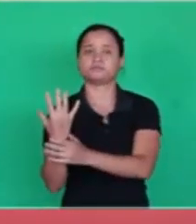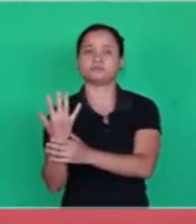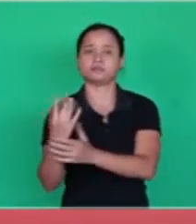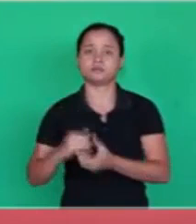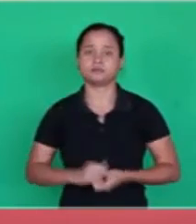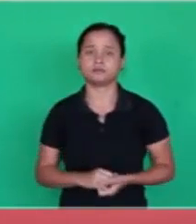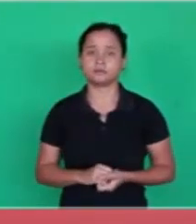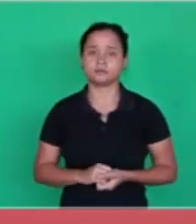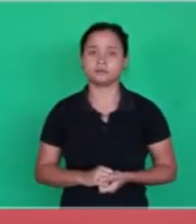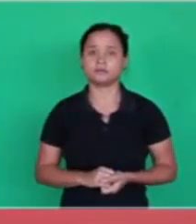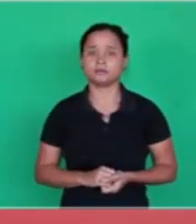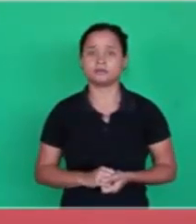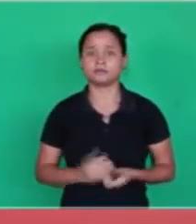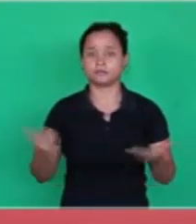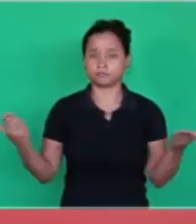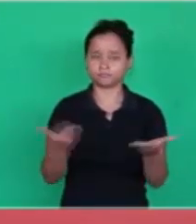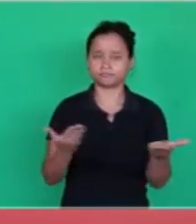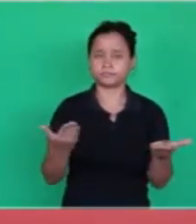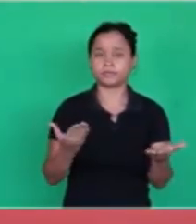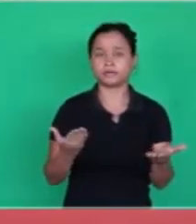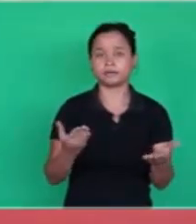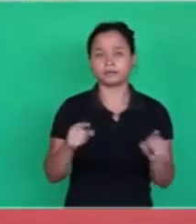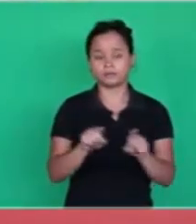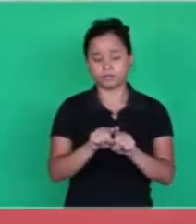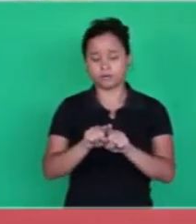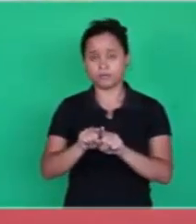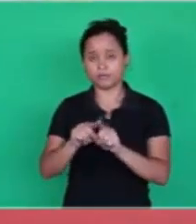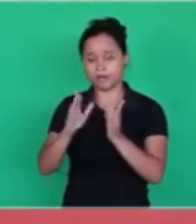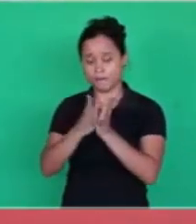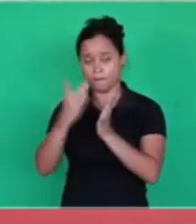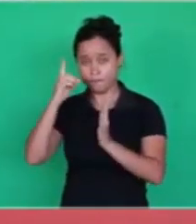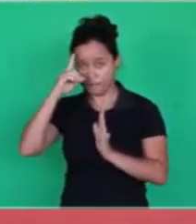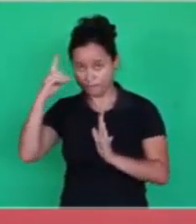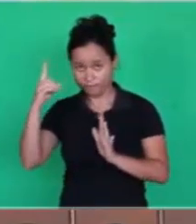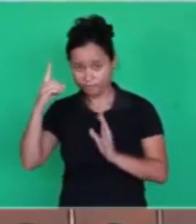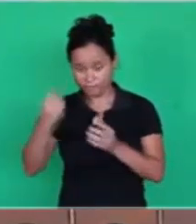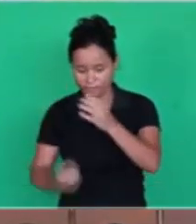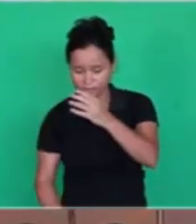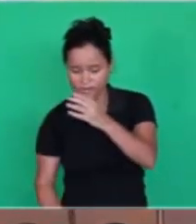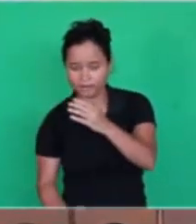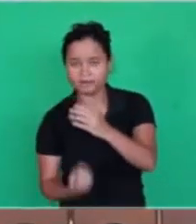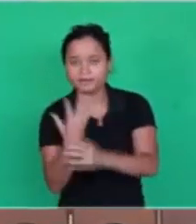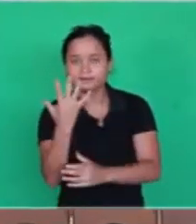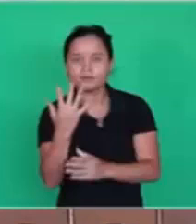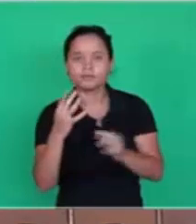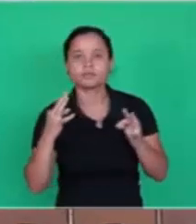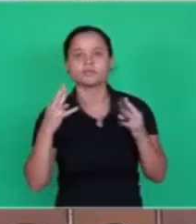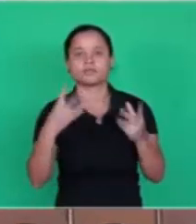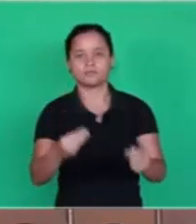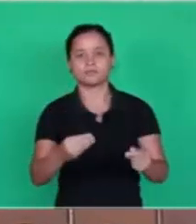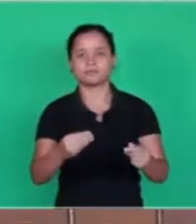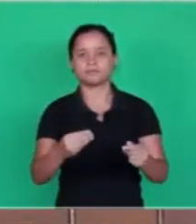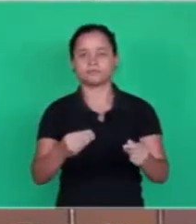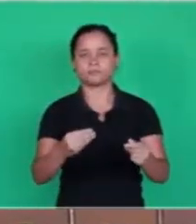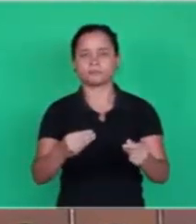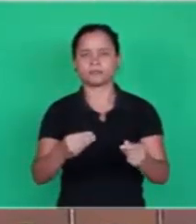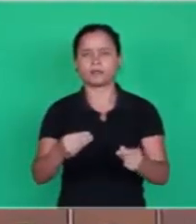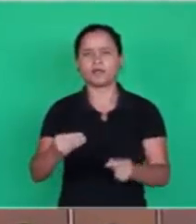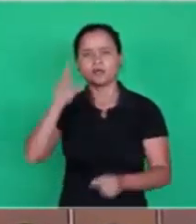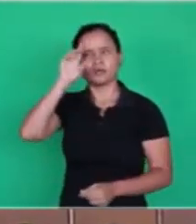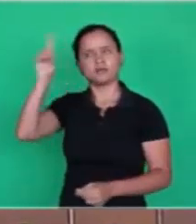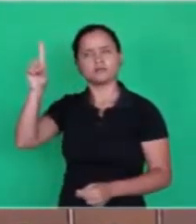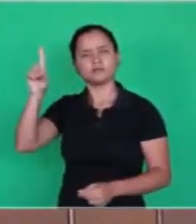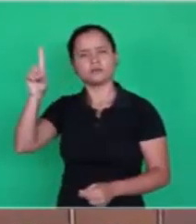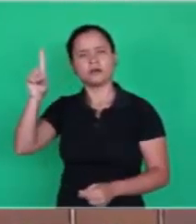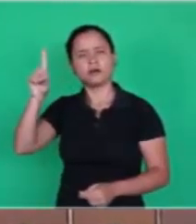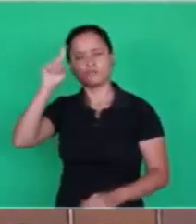And that's why he's the word itself, to create everything with the word. Let there be light.